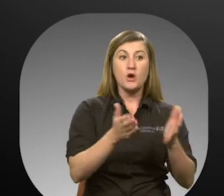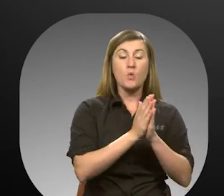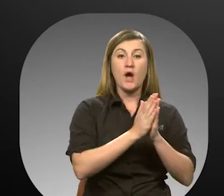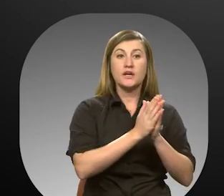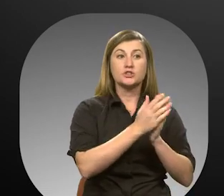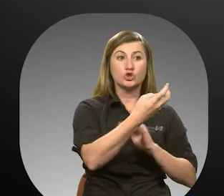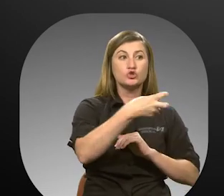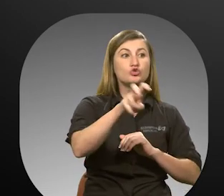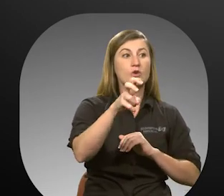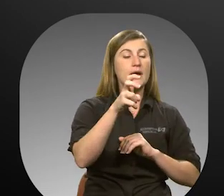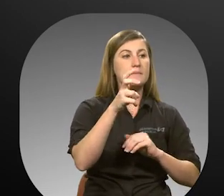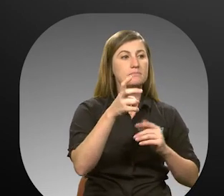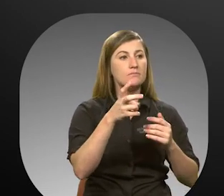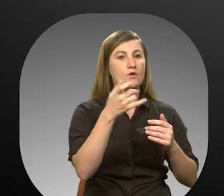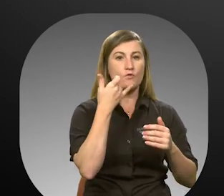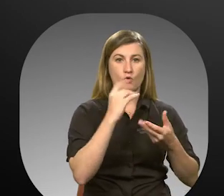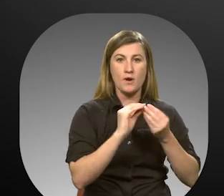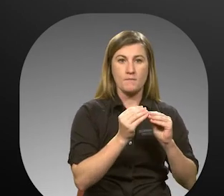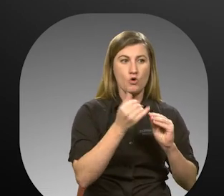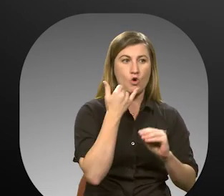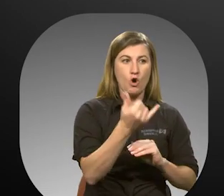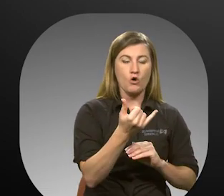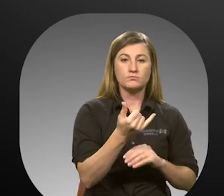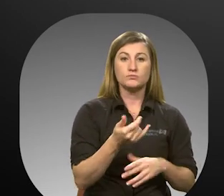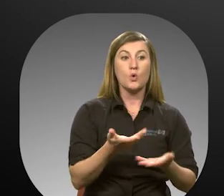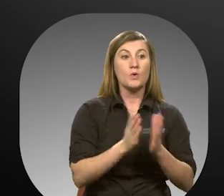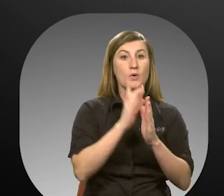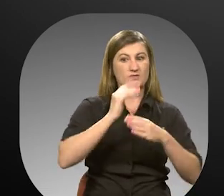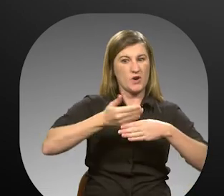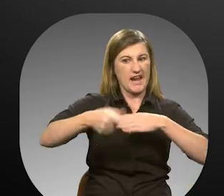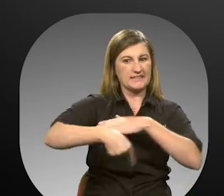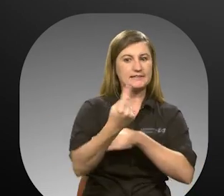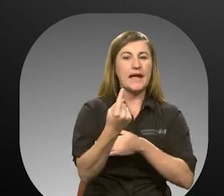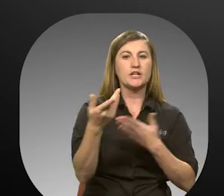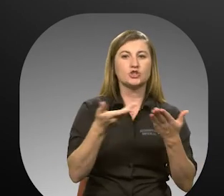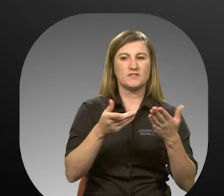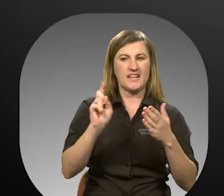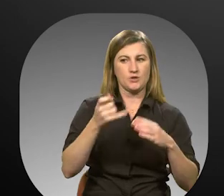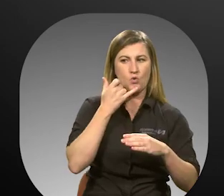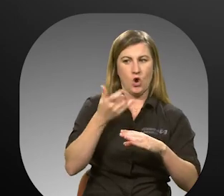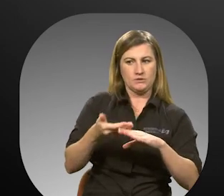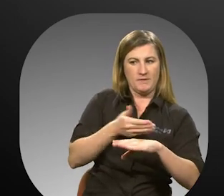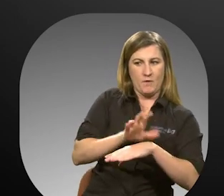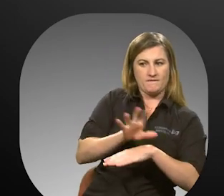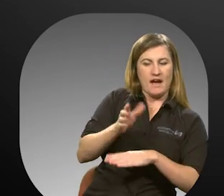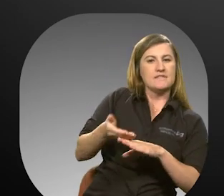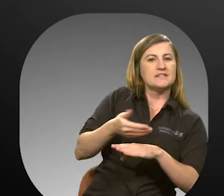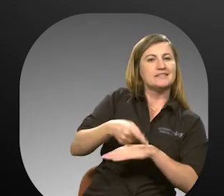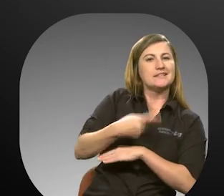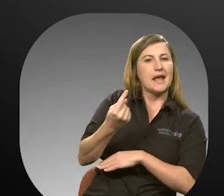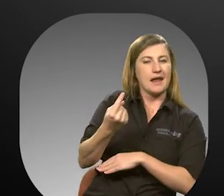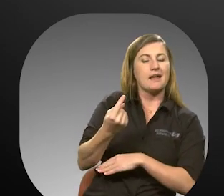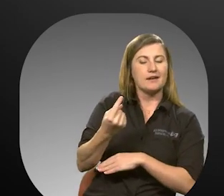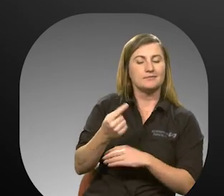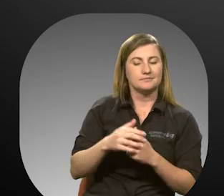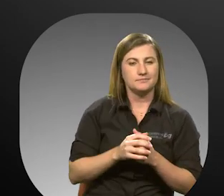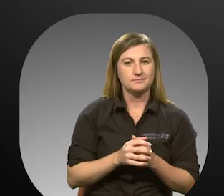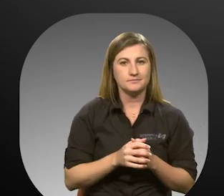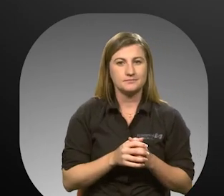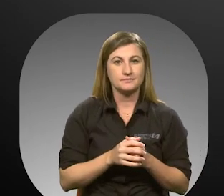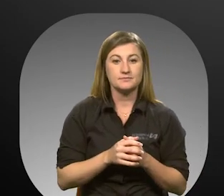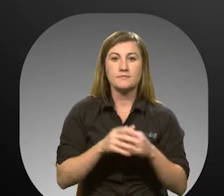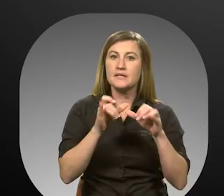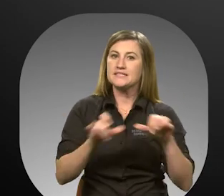calling the Votrain customer service number. Requests for next day service must be called in by 5pm on the day preceding your trip.